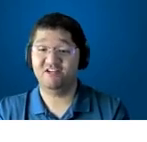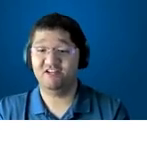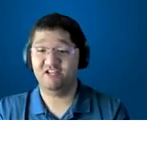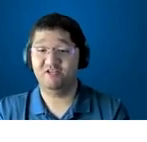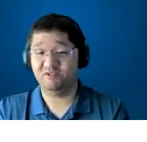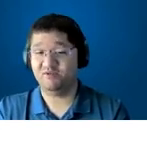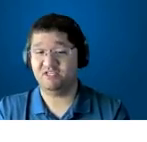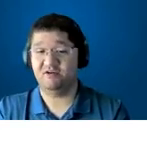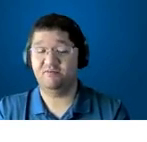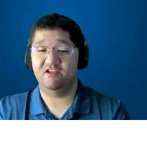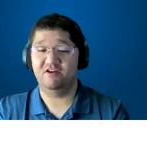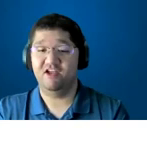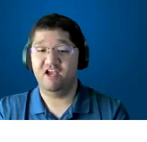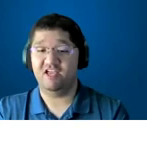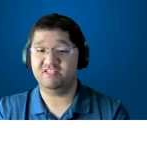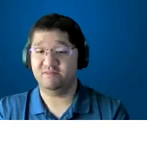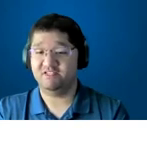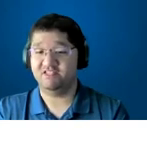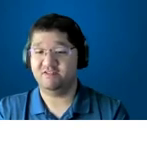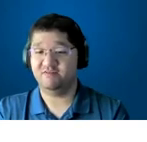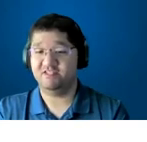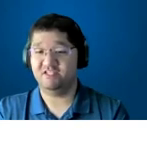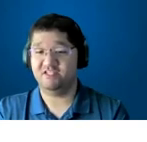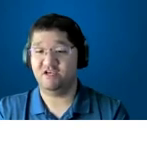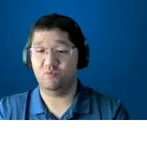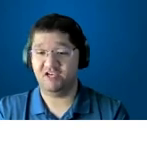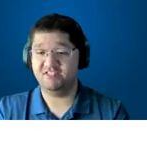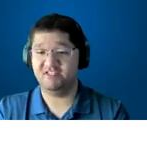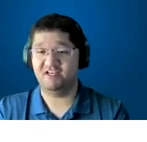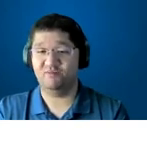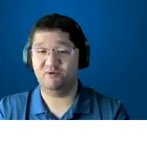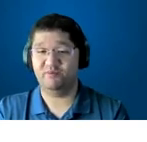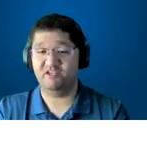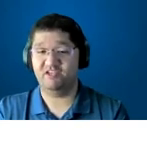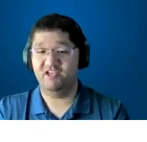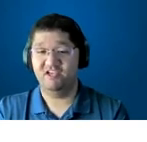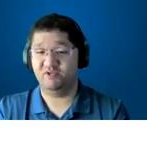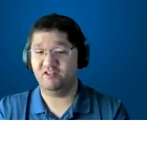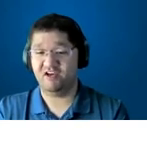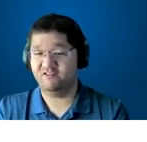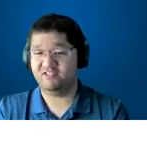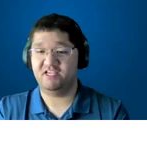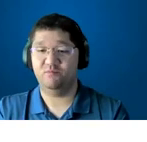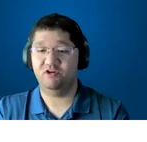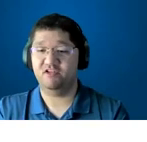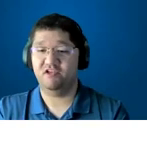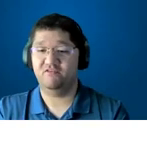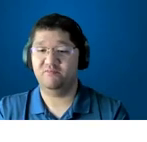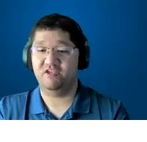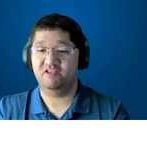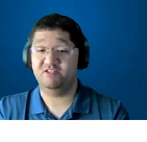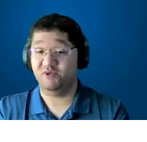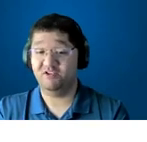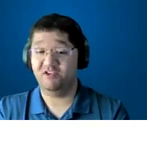i started a new job you know i accepted a position at wise and i will be doing a lot of the same work